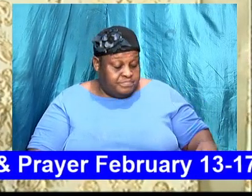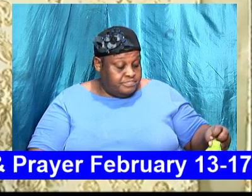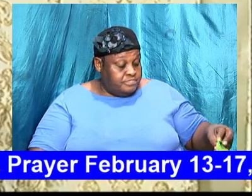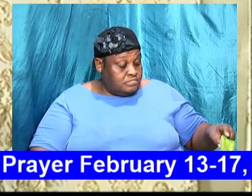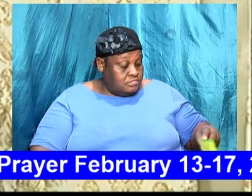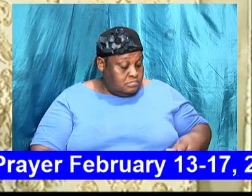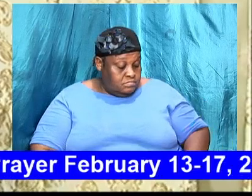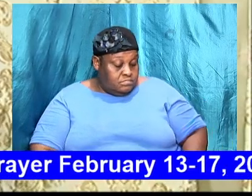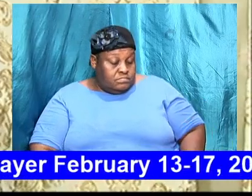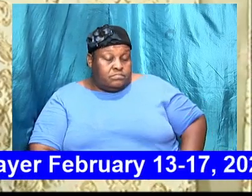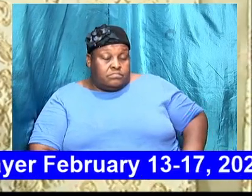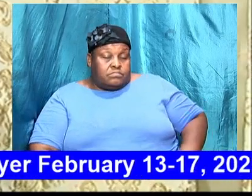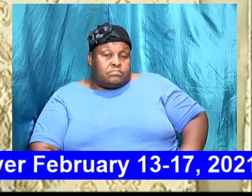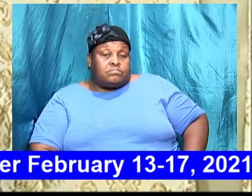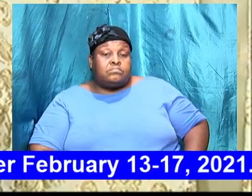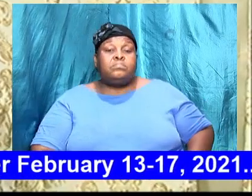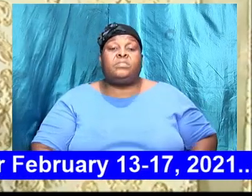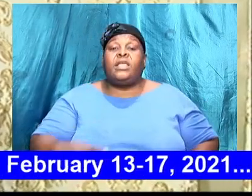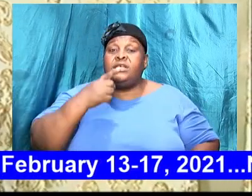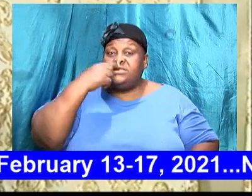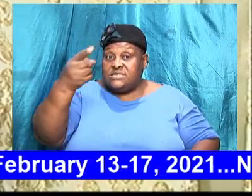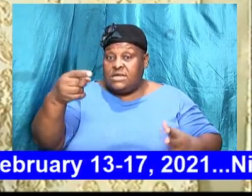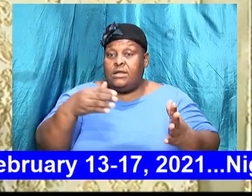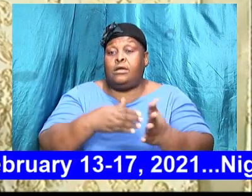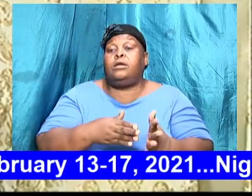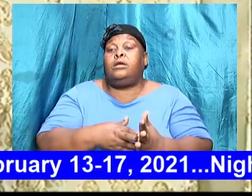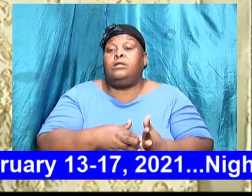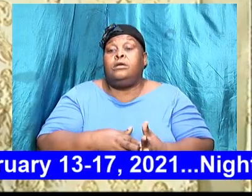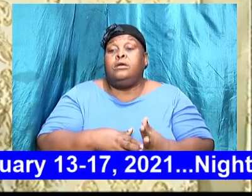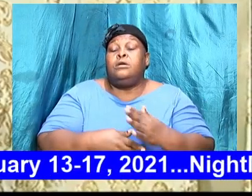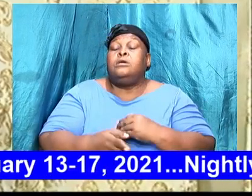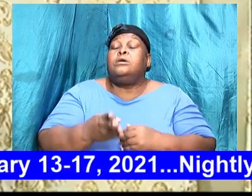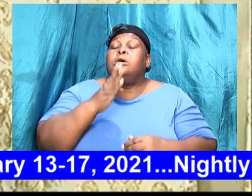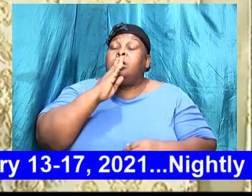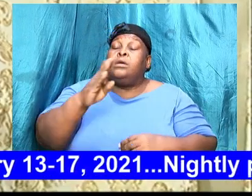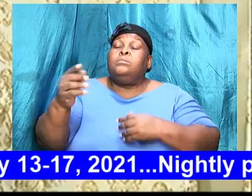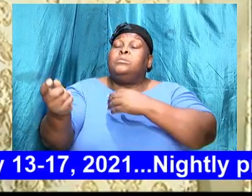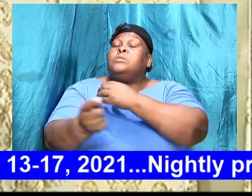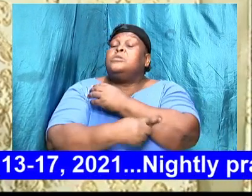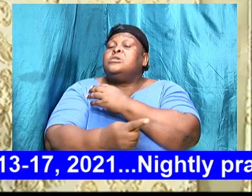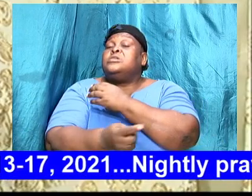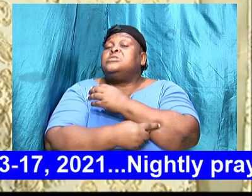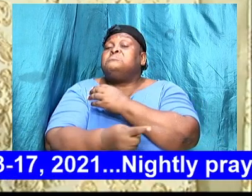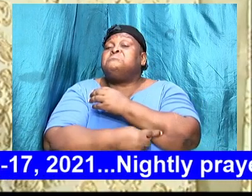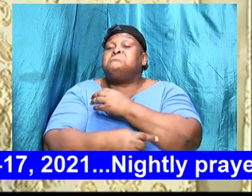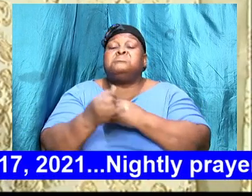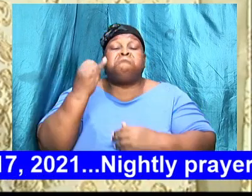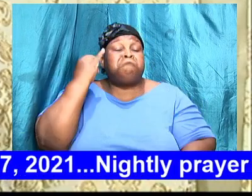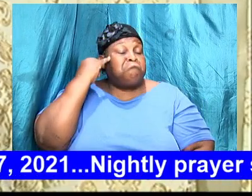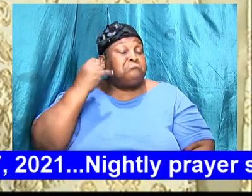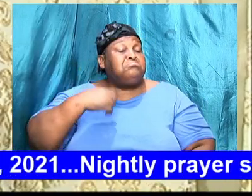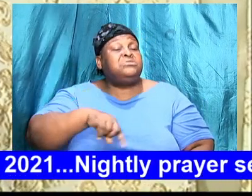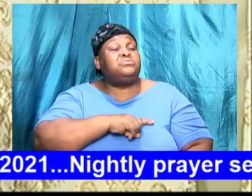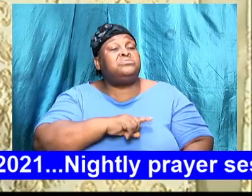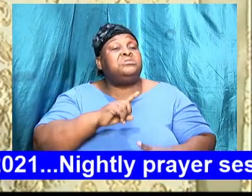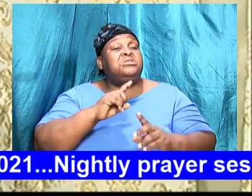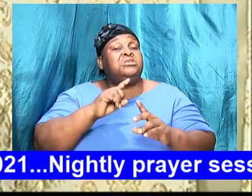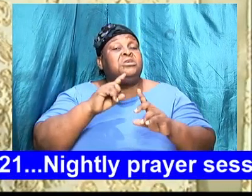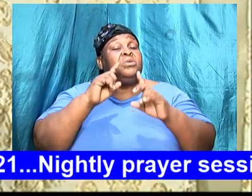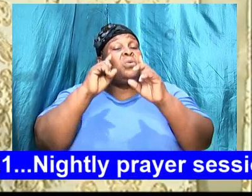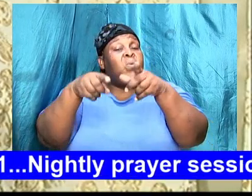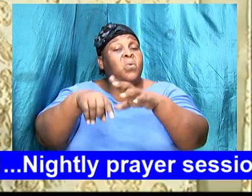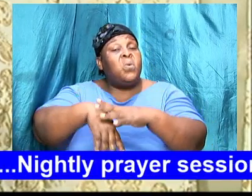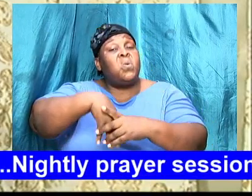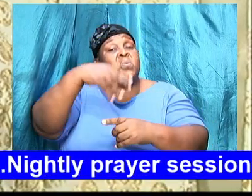like I said there will be consequences if we go outside of